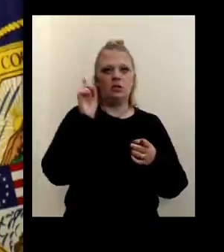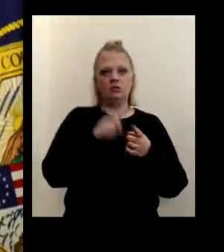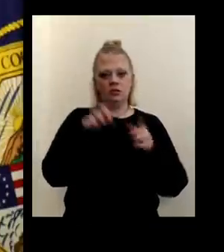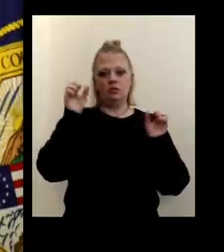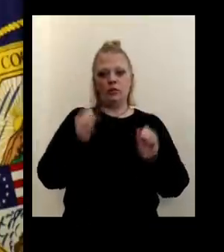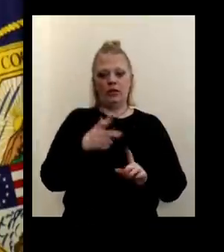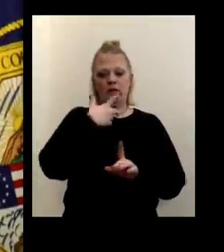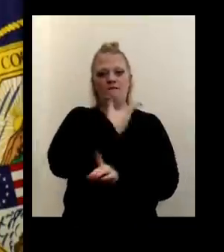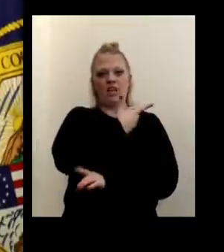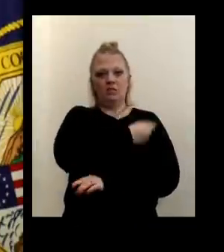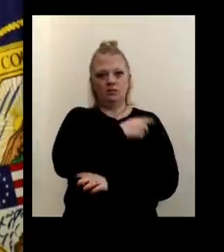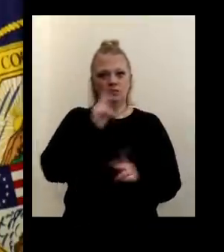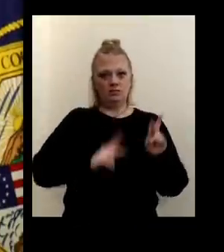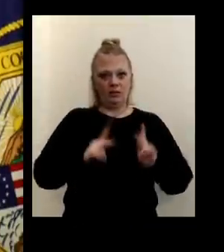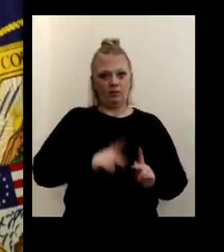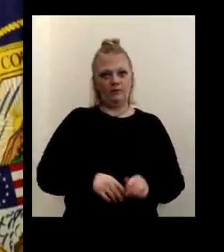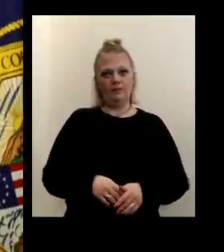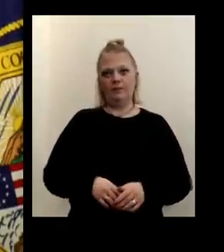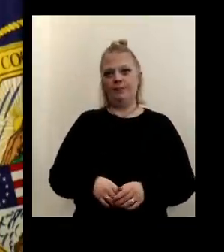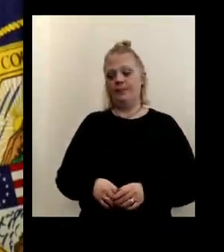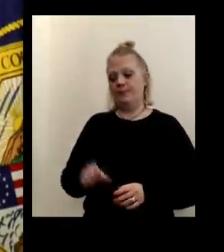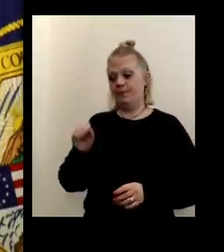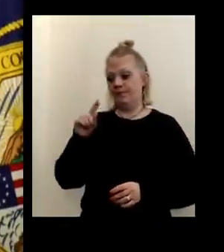Thanks. All right. Steve, did you have any other questions?